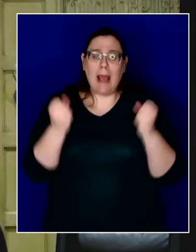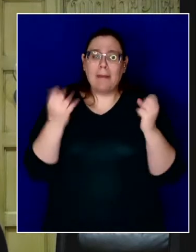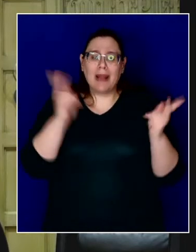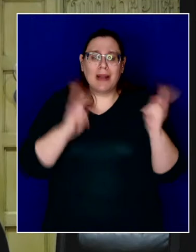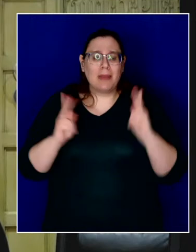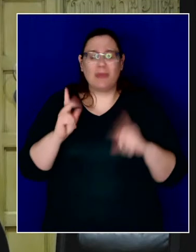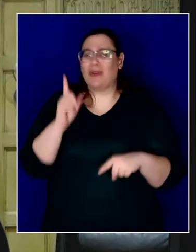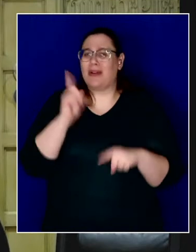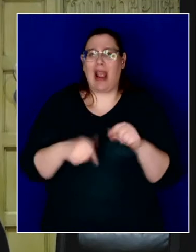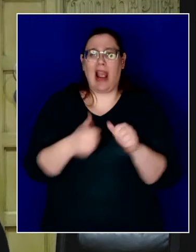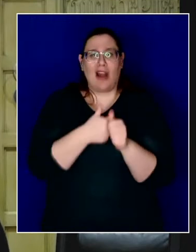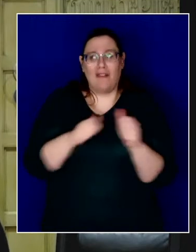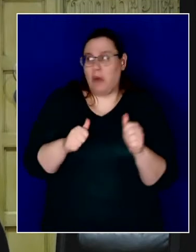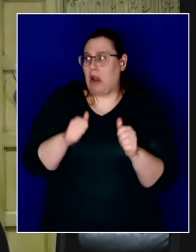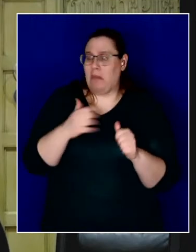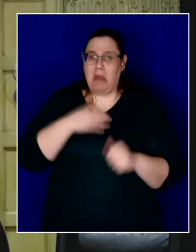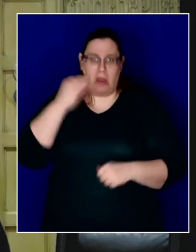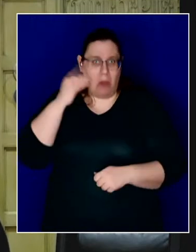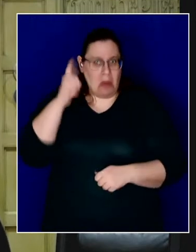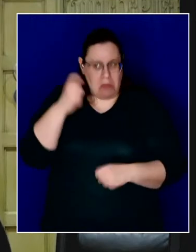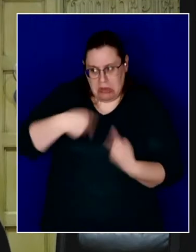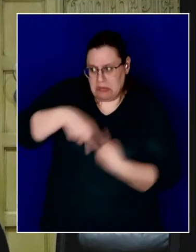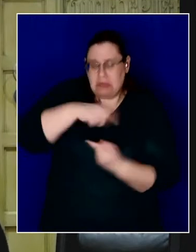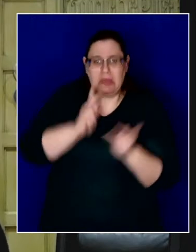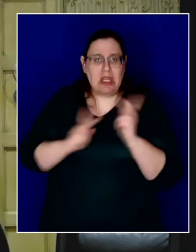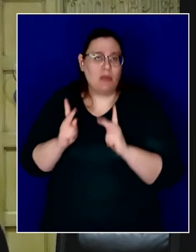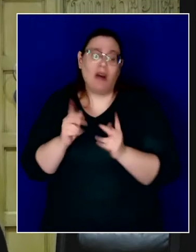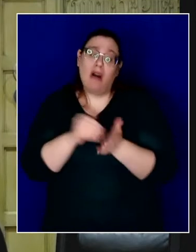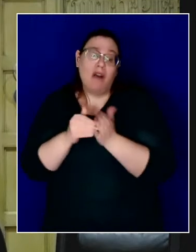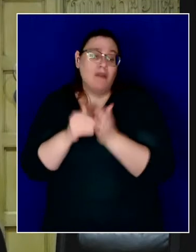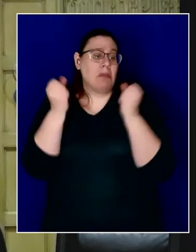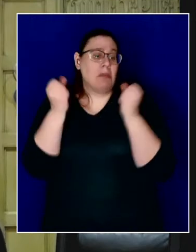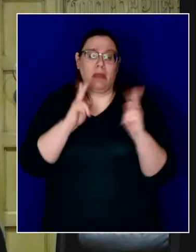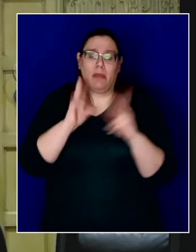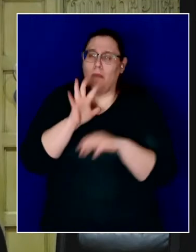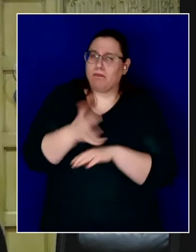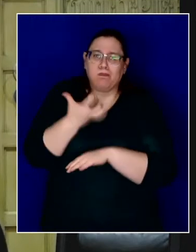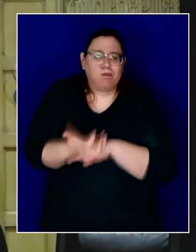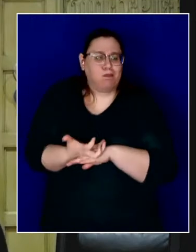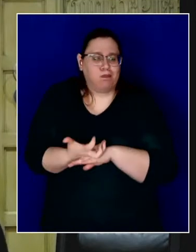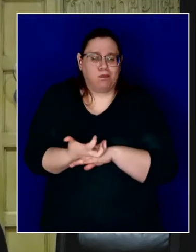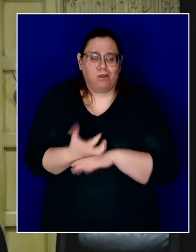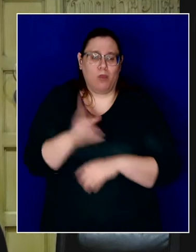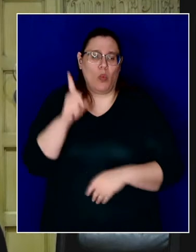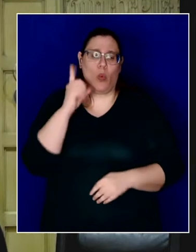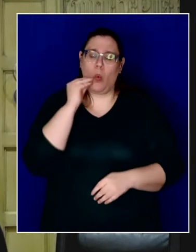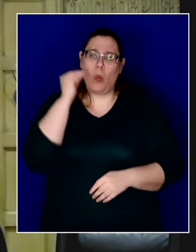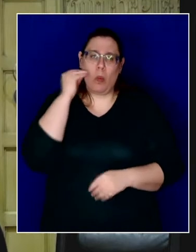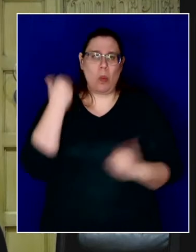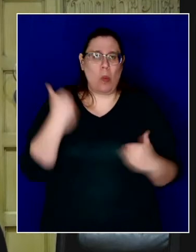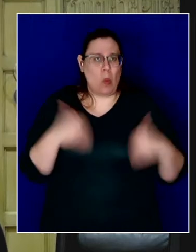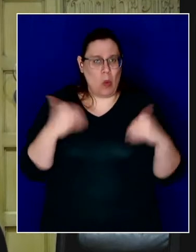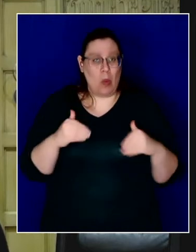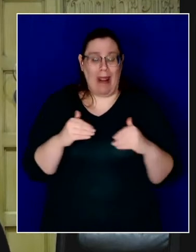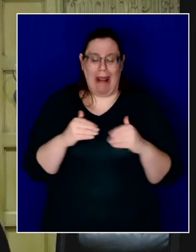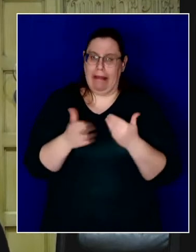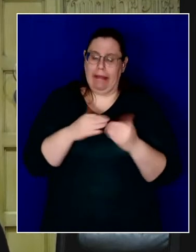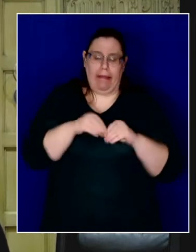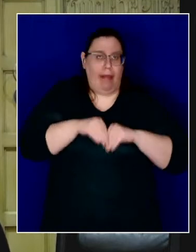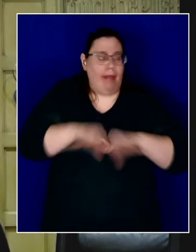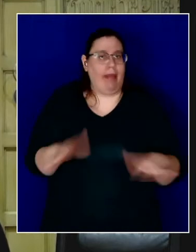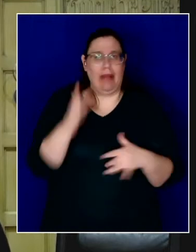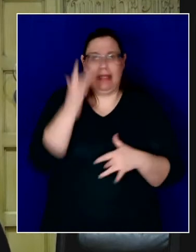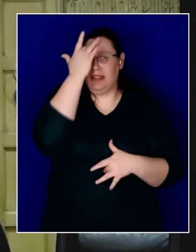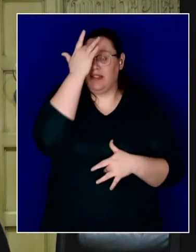with the household where we live. Often too many people living too closely to each other, a place where the virus thrives. And I